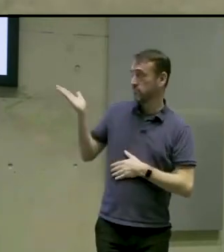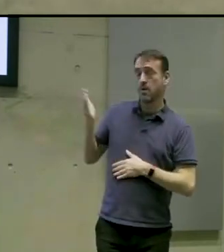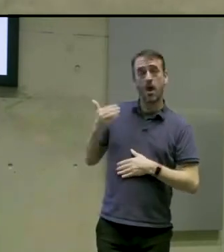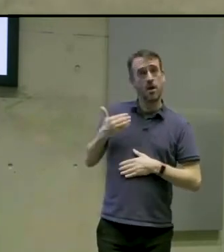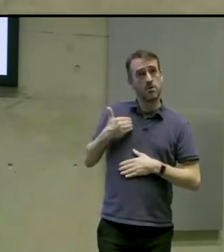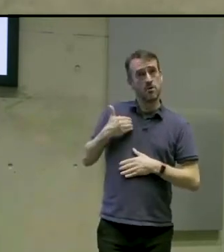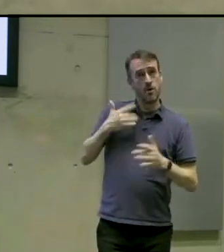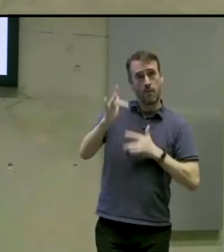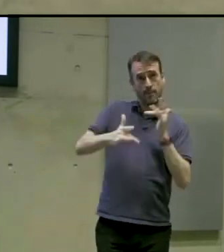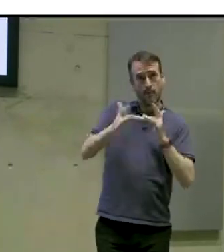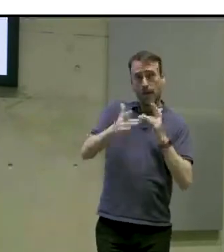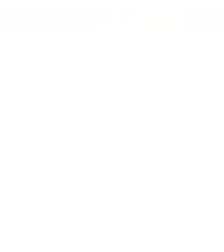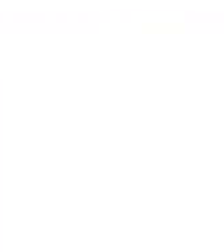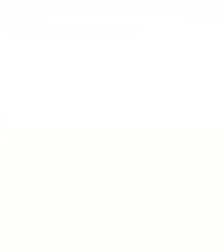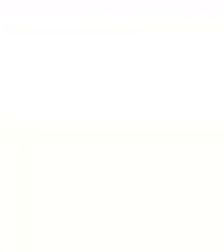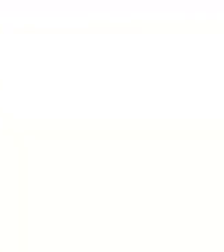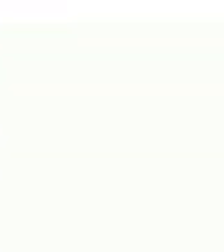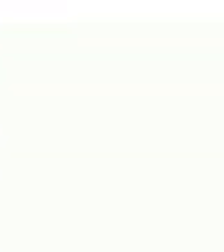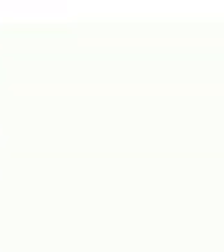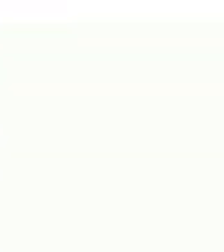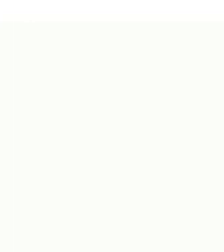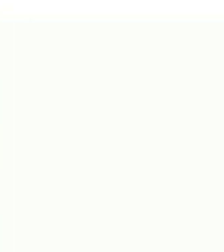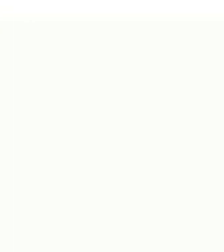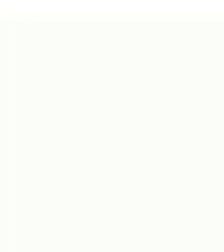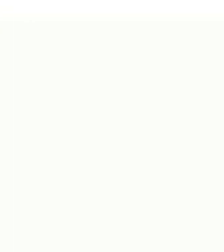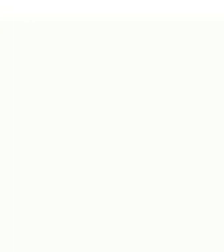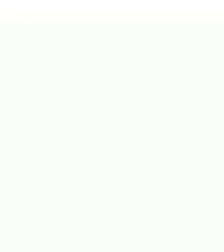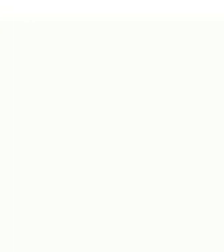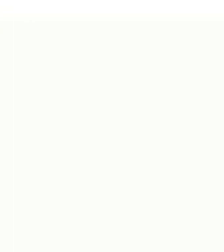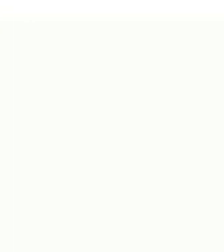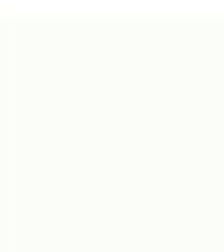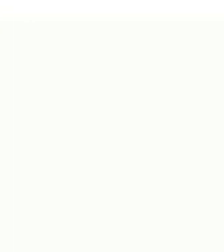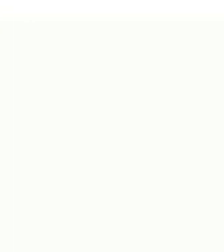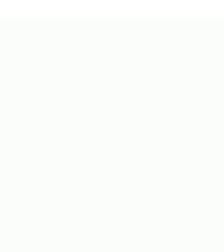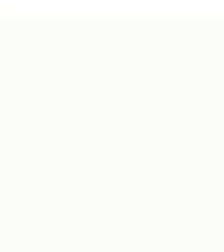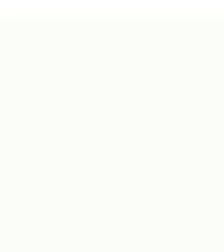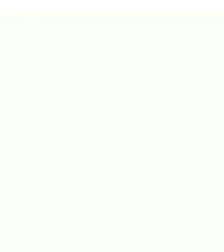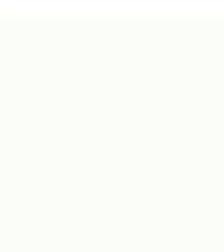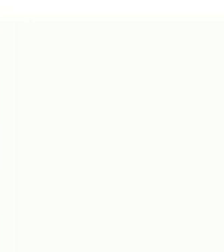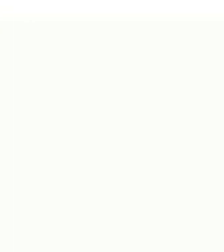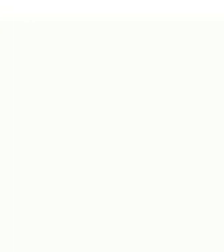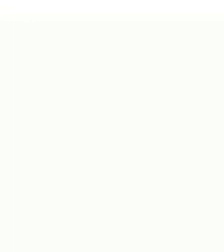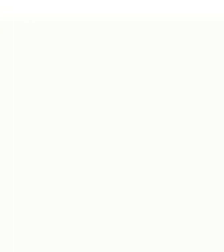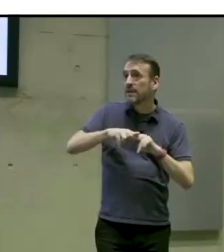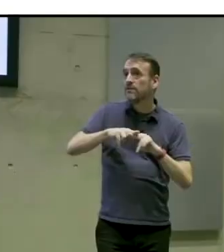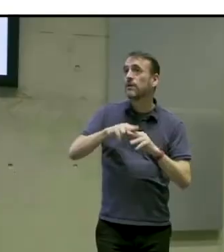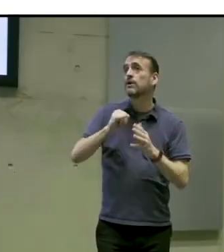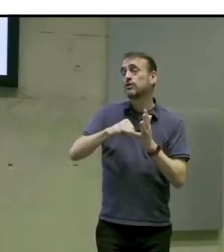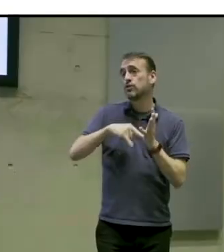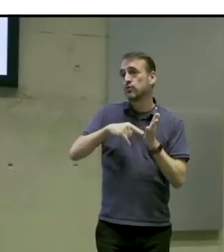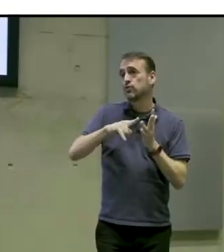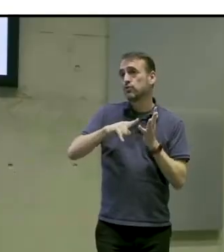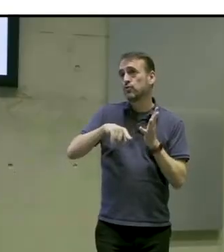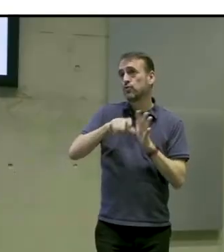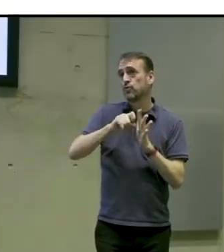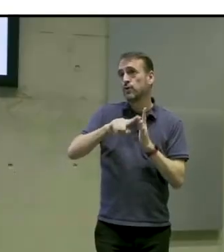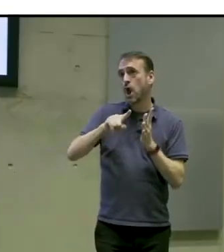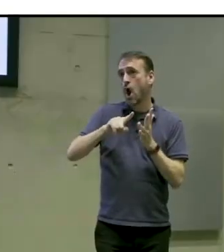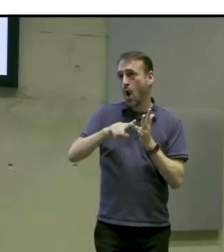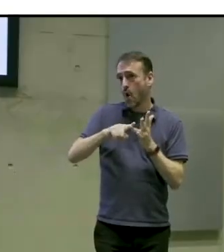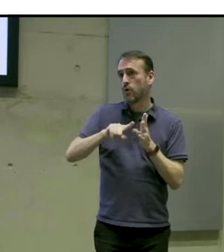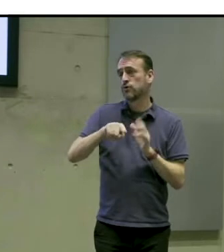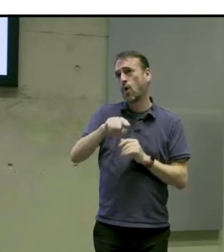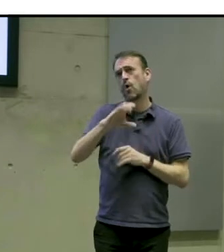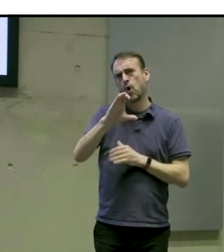softleafstudios.com. This talk would be a lot longer if I was to go through each one of them